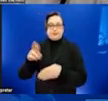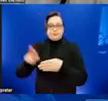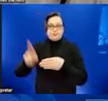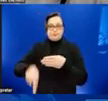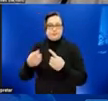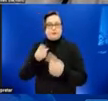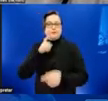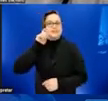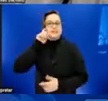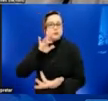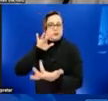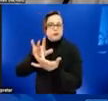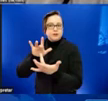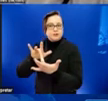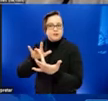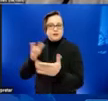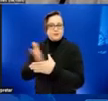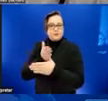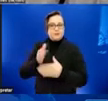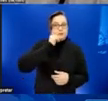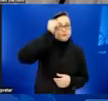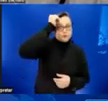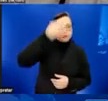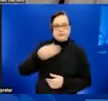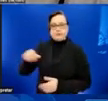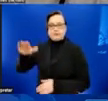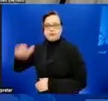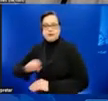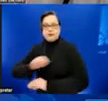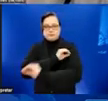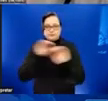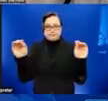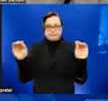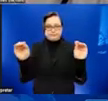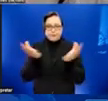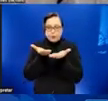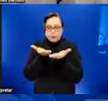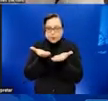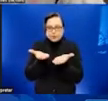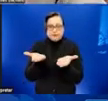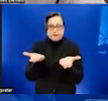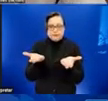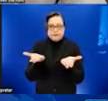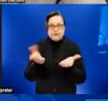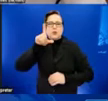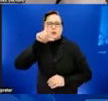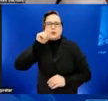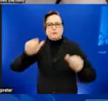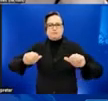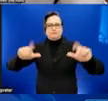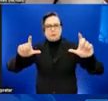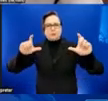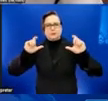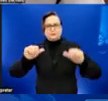contact between an adult and a child. Further, these Twitter posts play on an existing stereotype